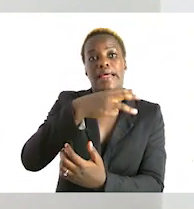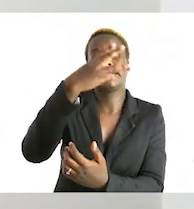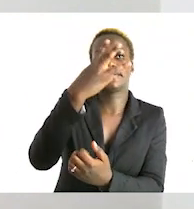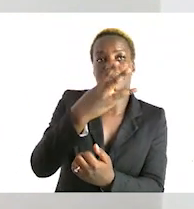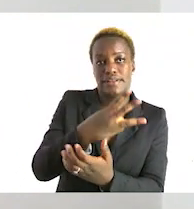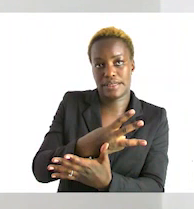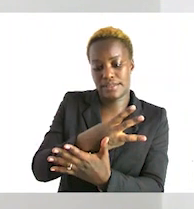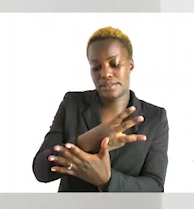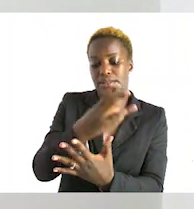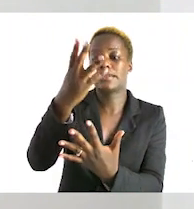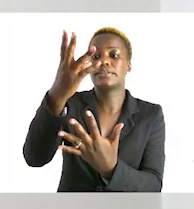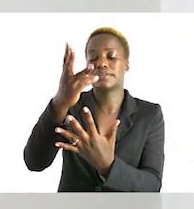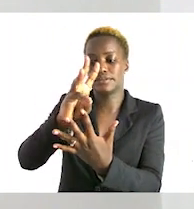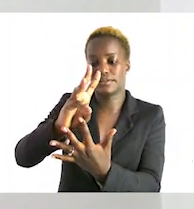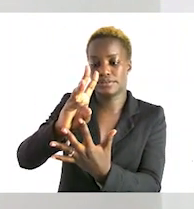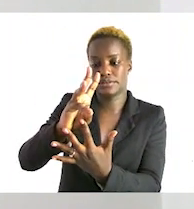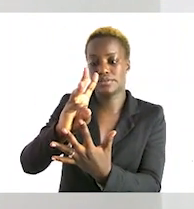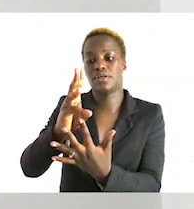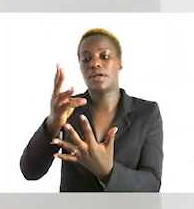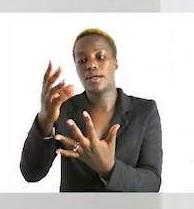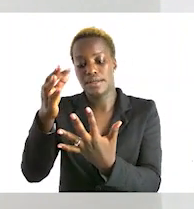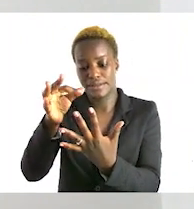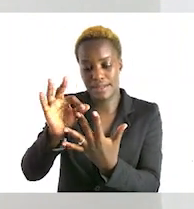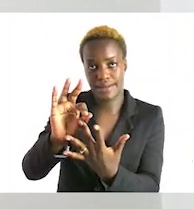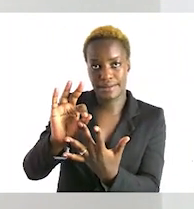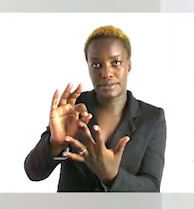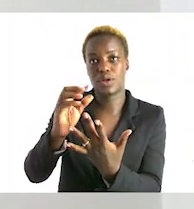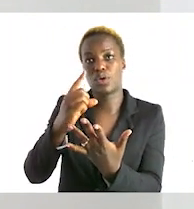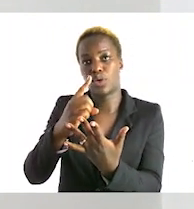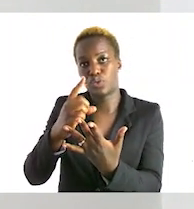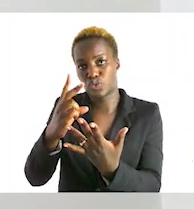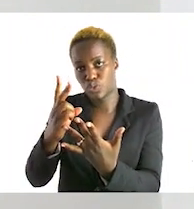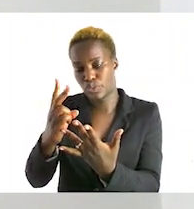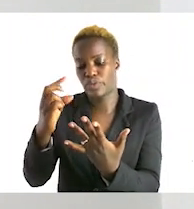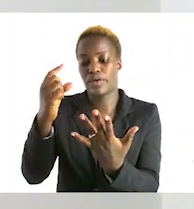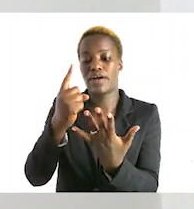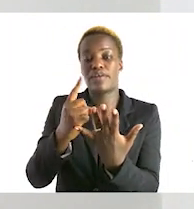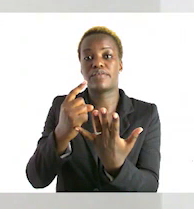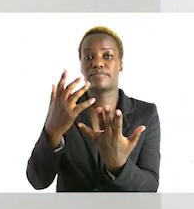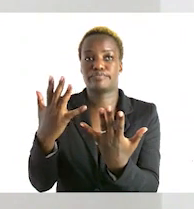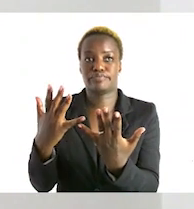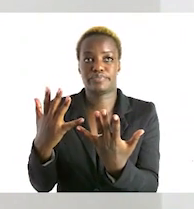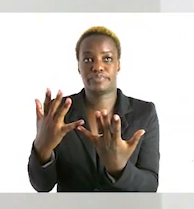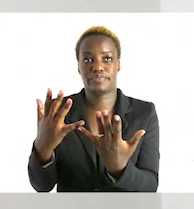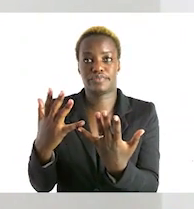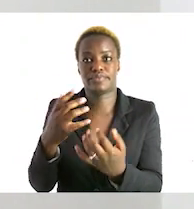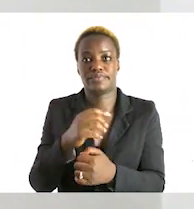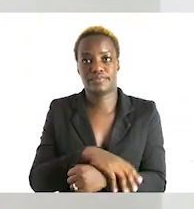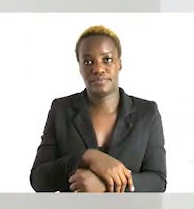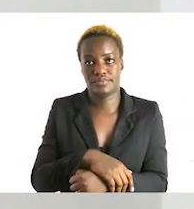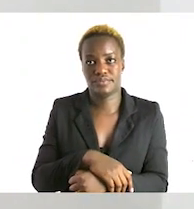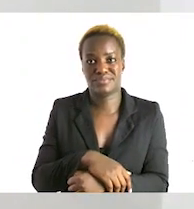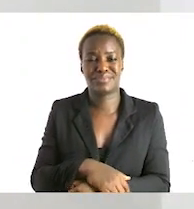three six nine 12 15 but